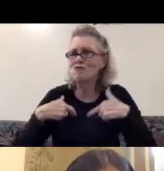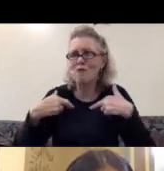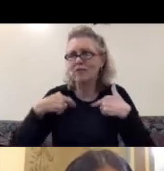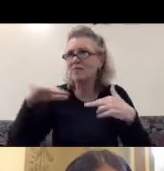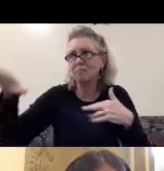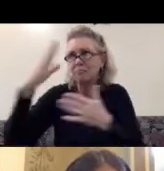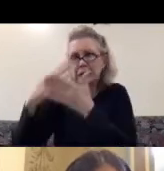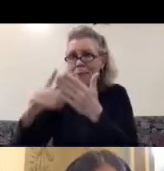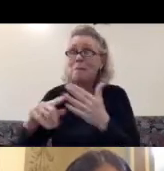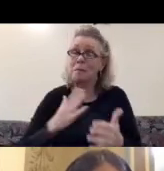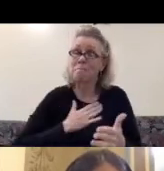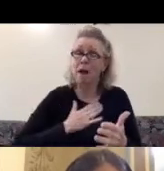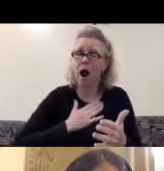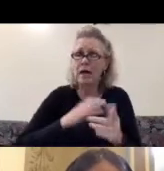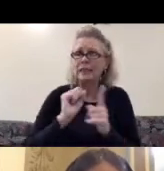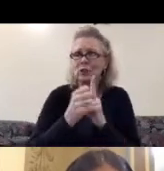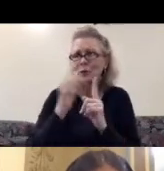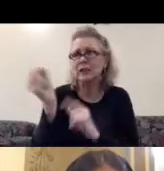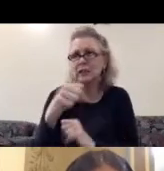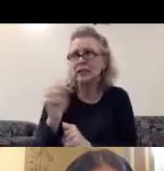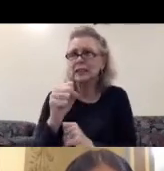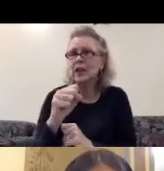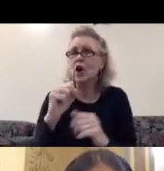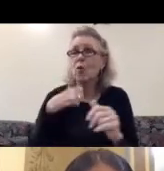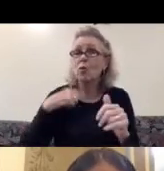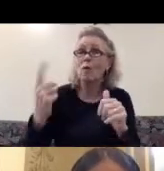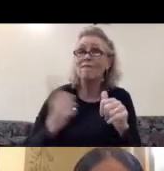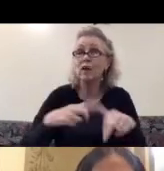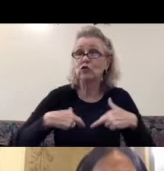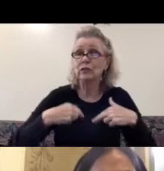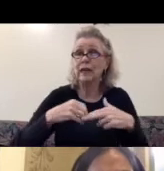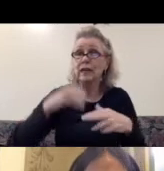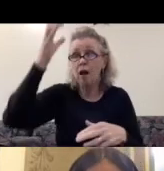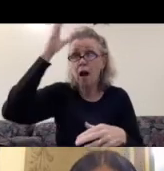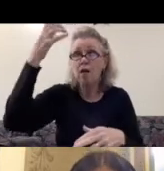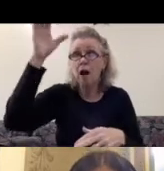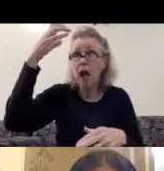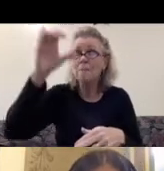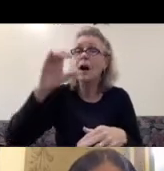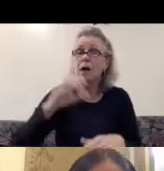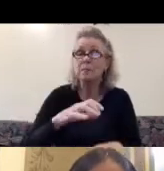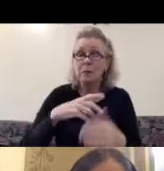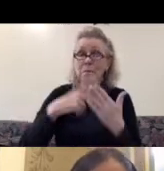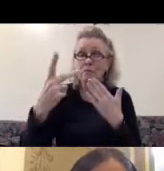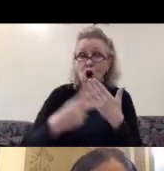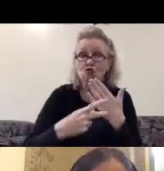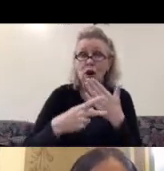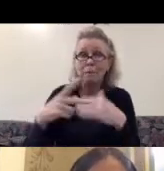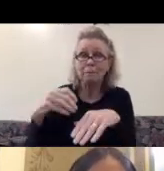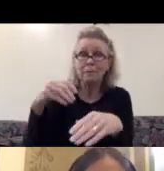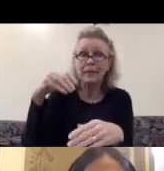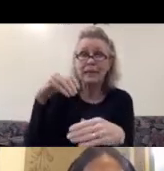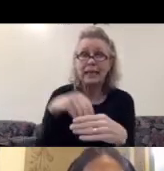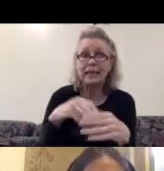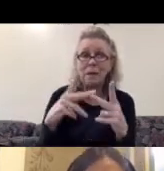is. When I was the first resident of the Colombian program Flora Ars Natura in a